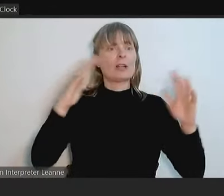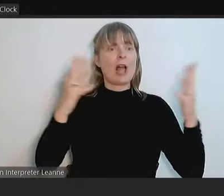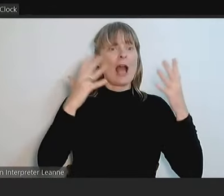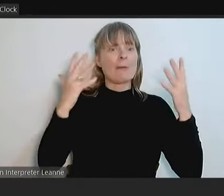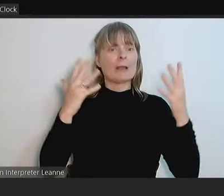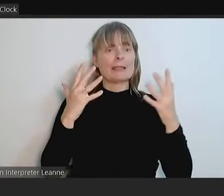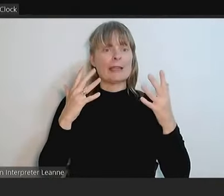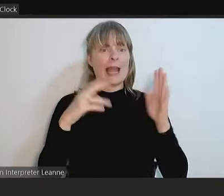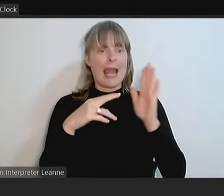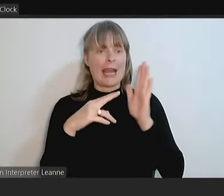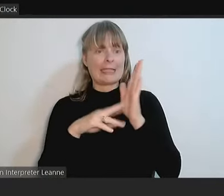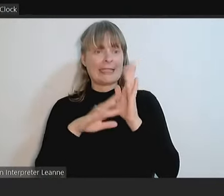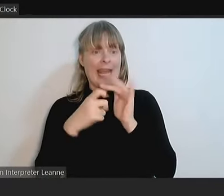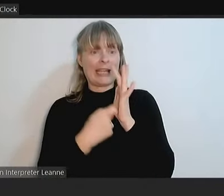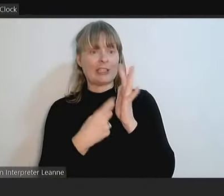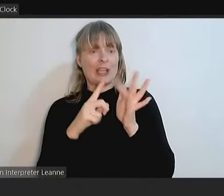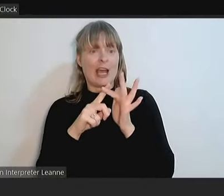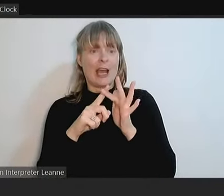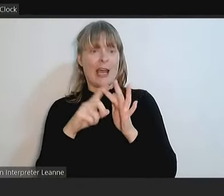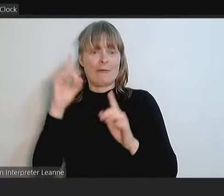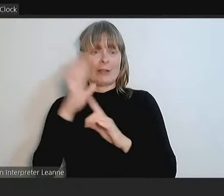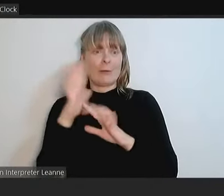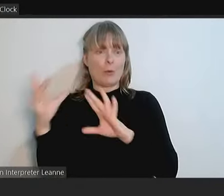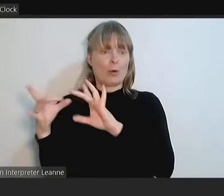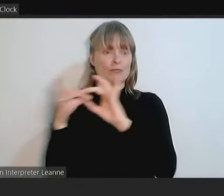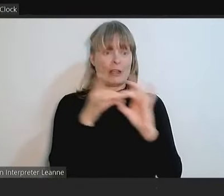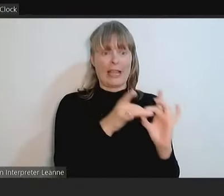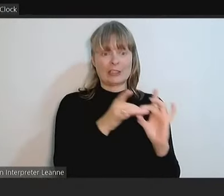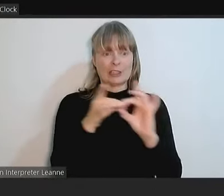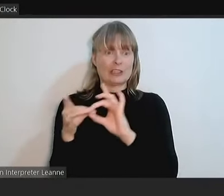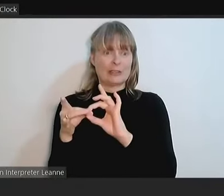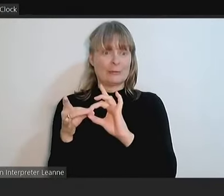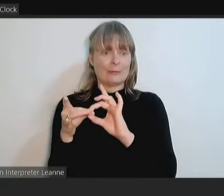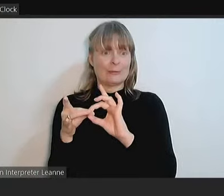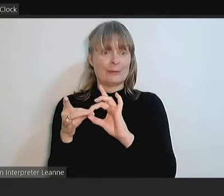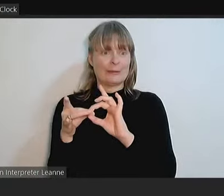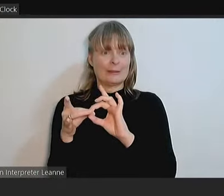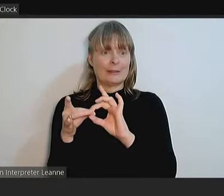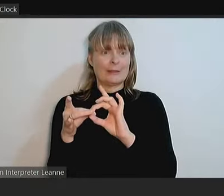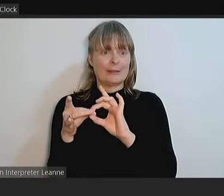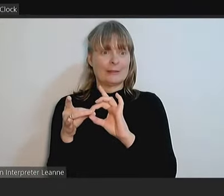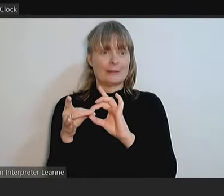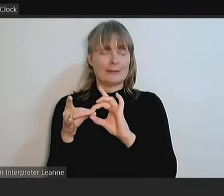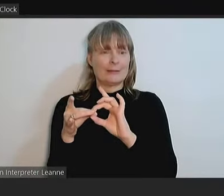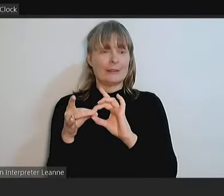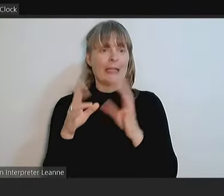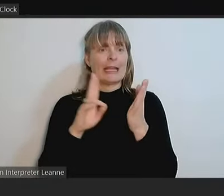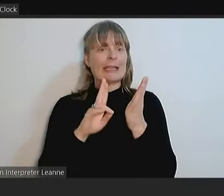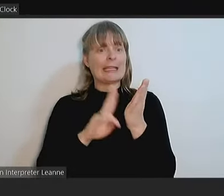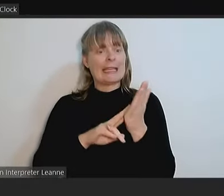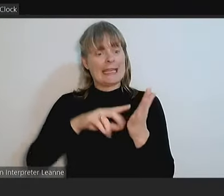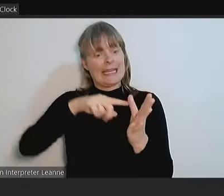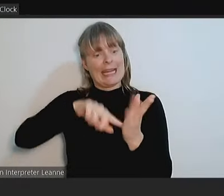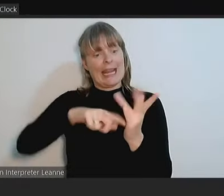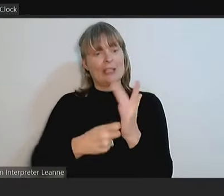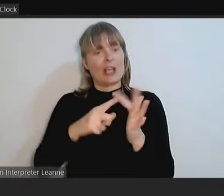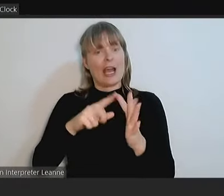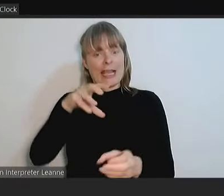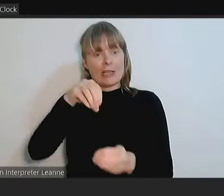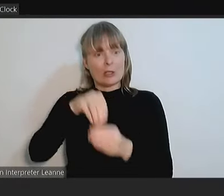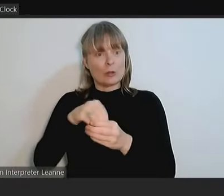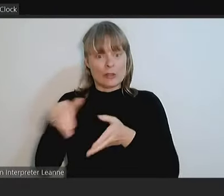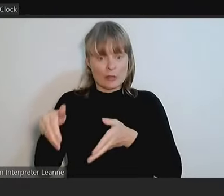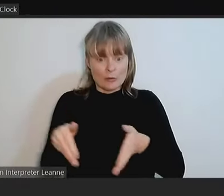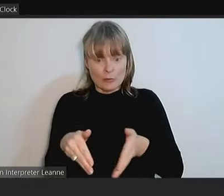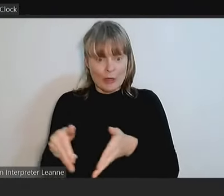If the climate is in peril, it means that nature is in peril. Nature includes our creeks and our waterways. Humanity has a